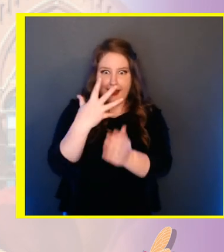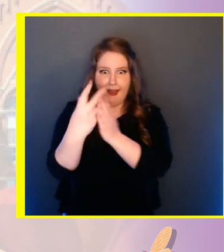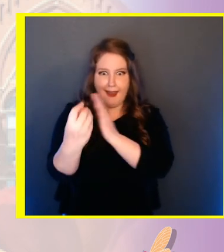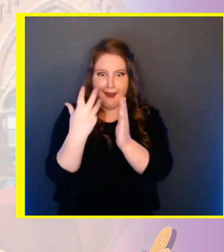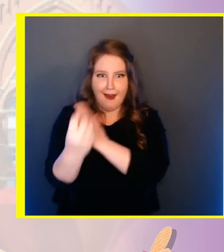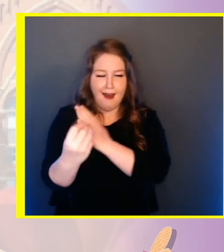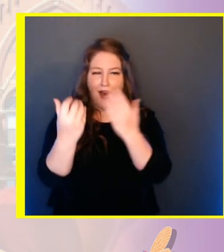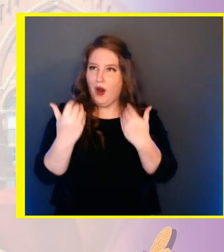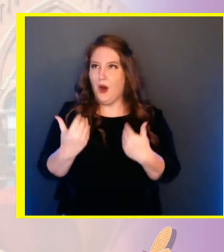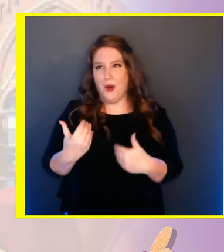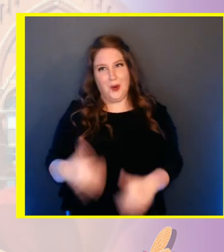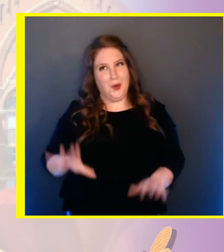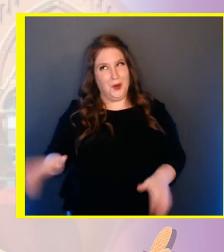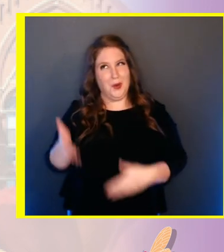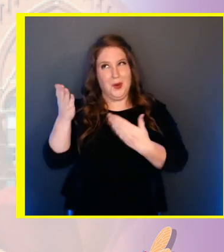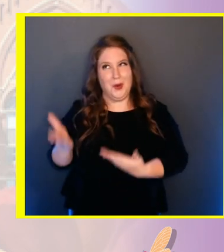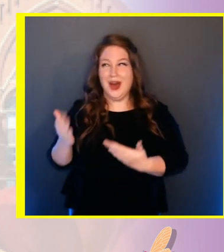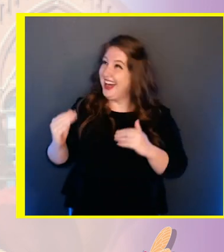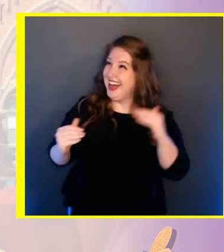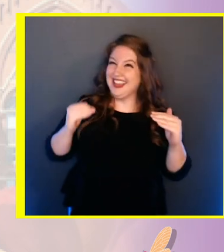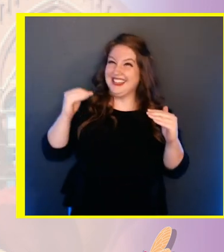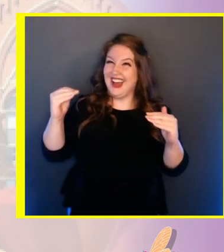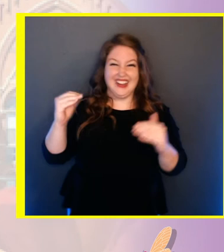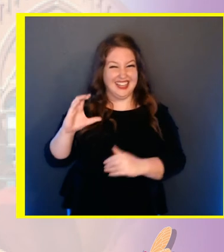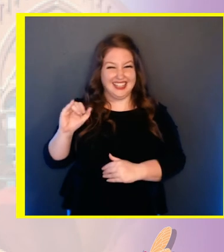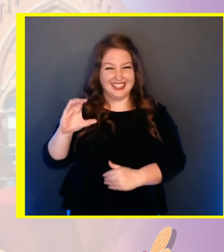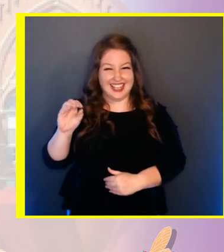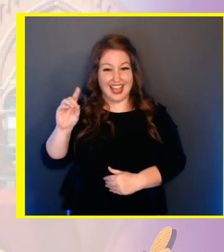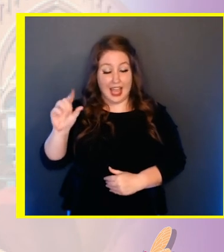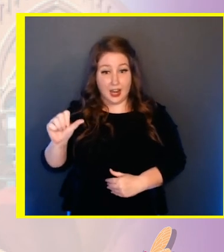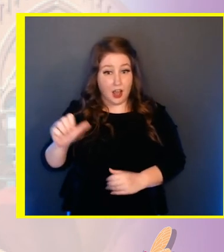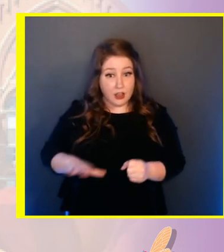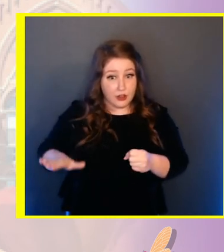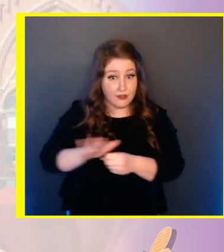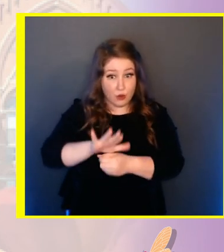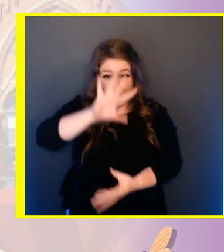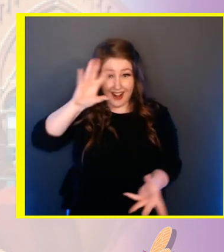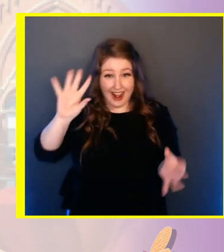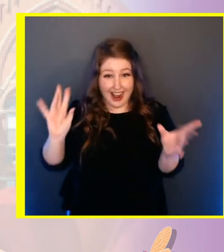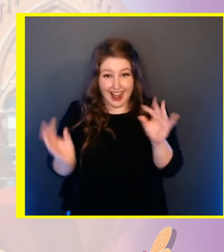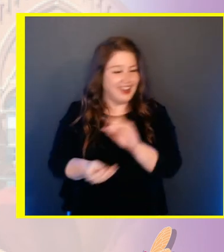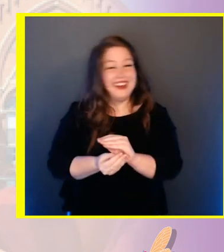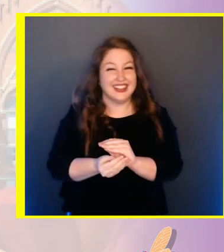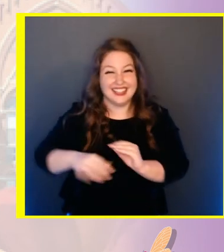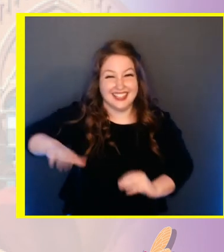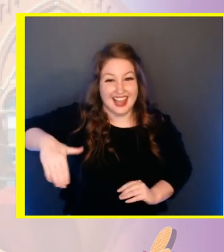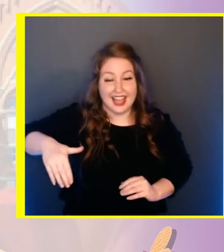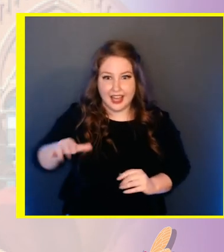nymphal skin and slowly wriggle its abdomen free. And here you have an adult cicada.